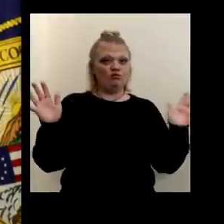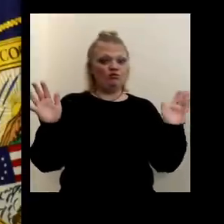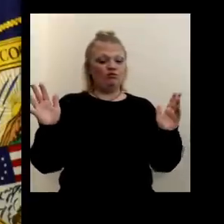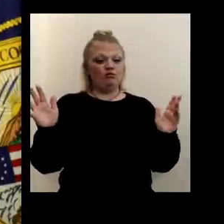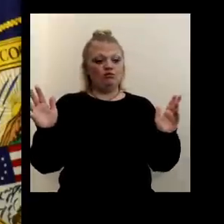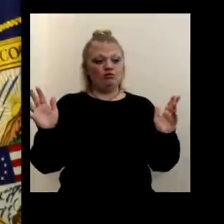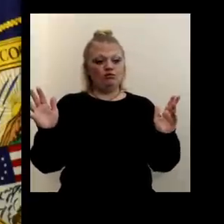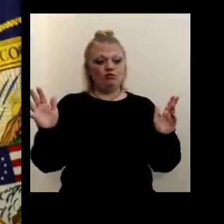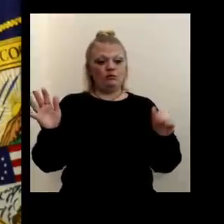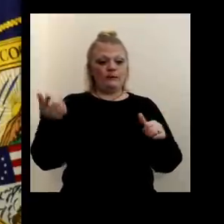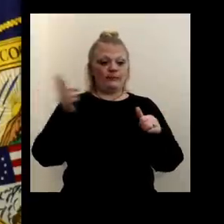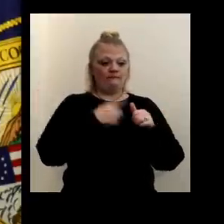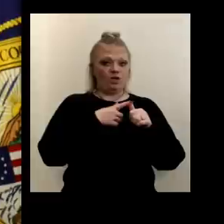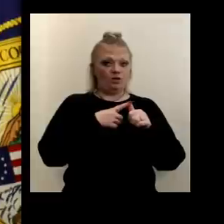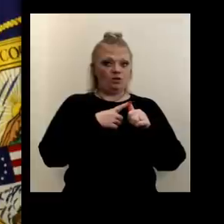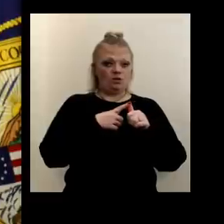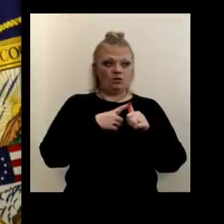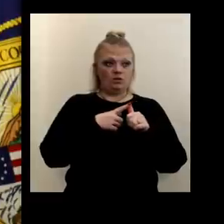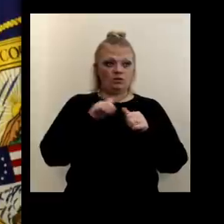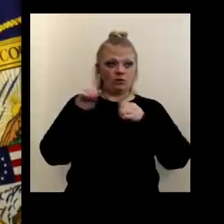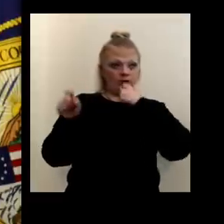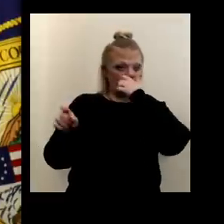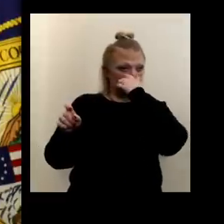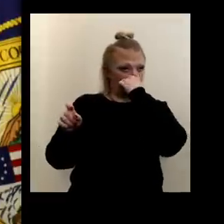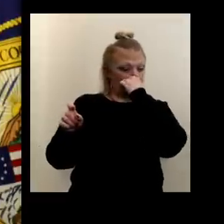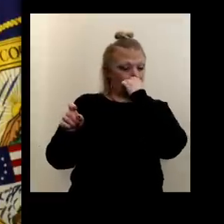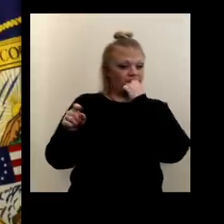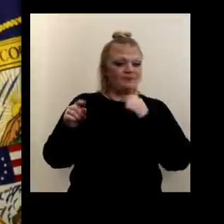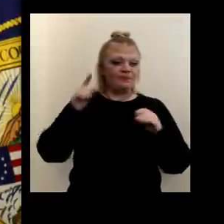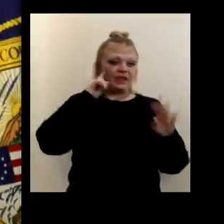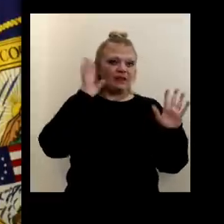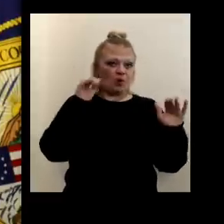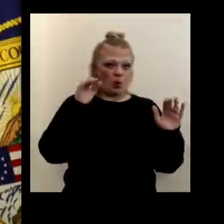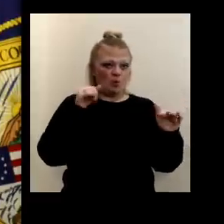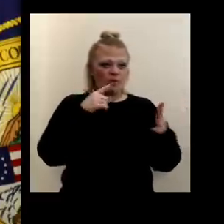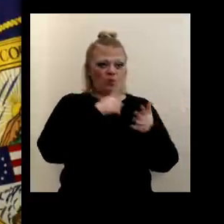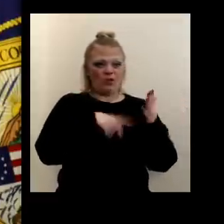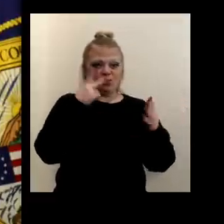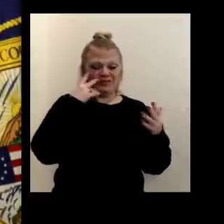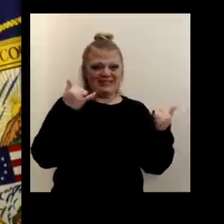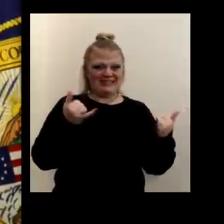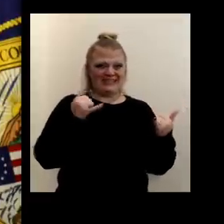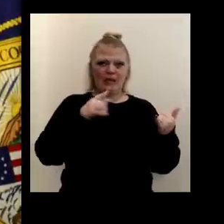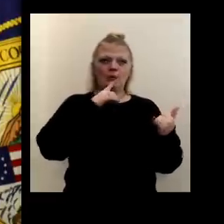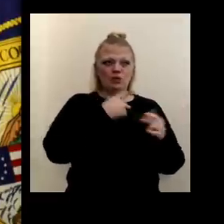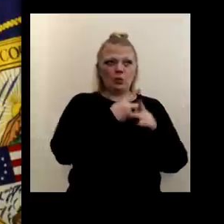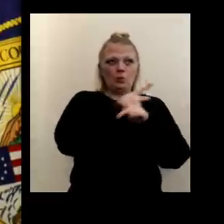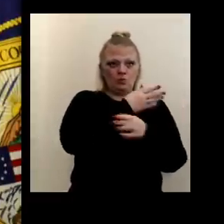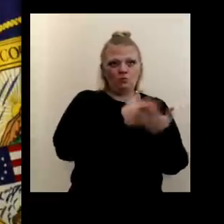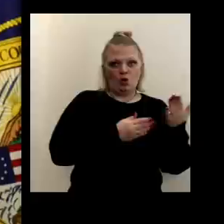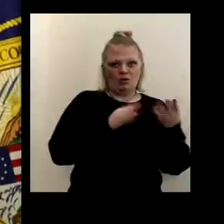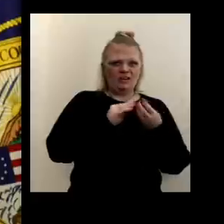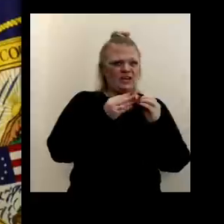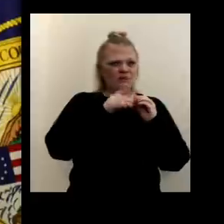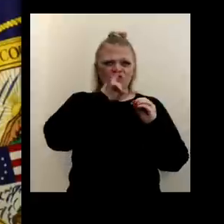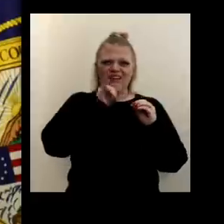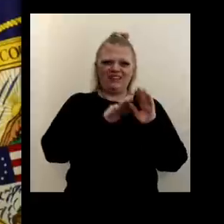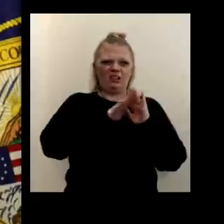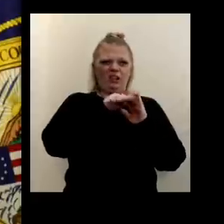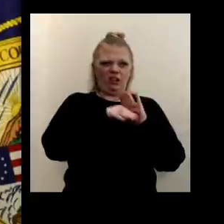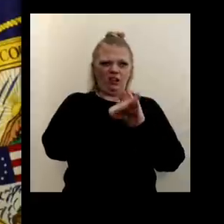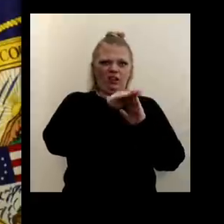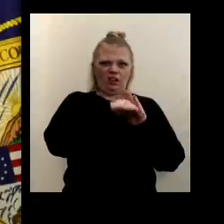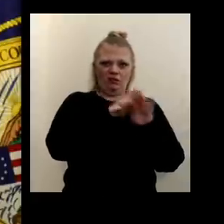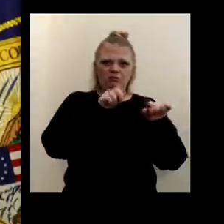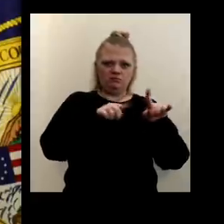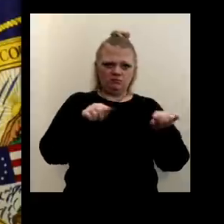And then on the first question, I'm hopeful that the, what you're seeing is the worst of it. Our numbers have kind of fluctuated over the last few days. We've had some